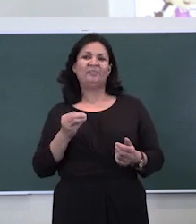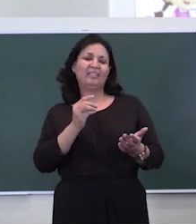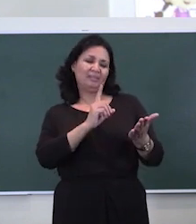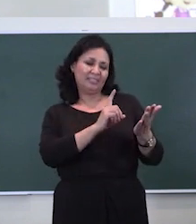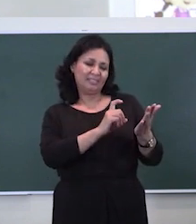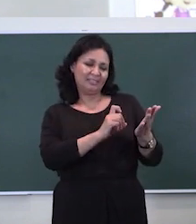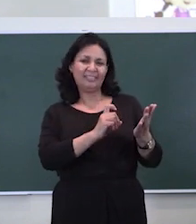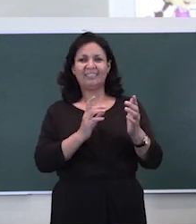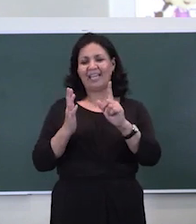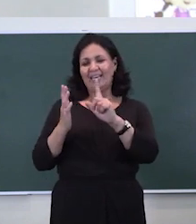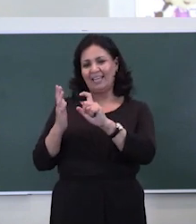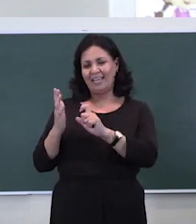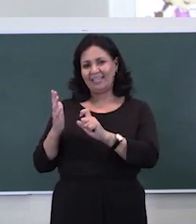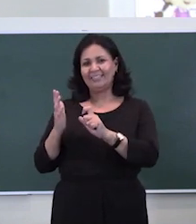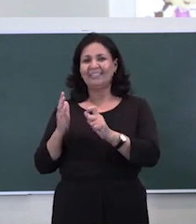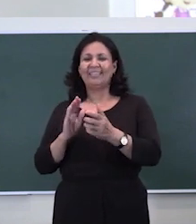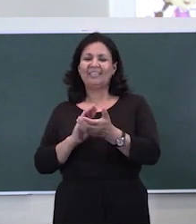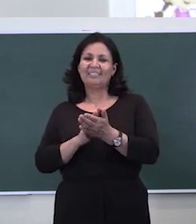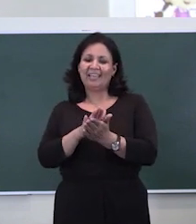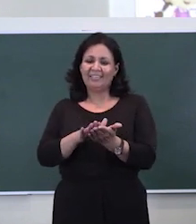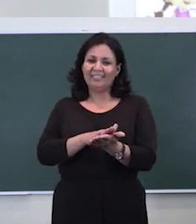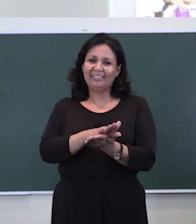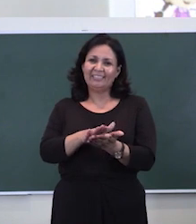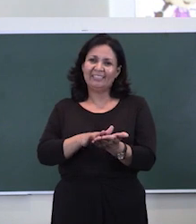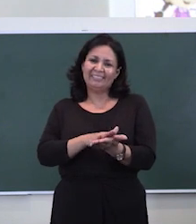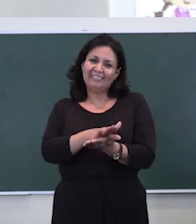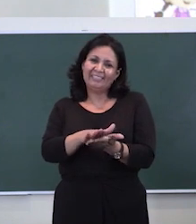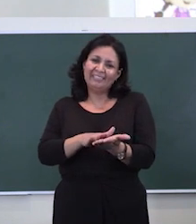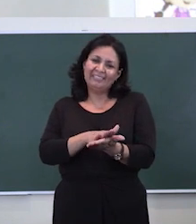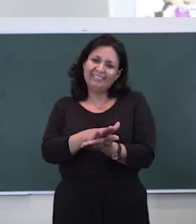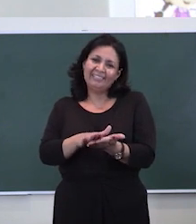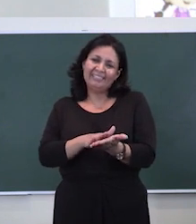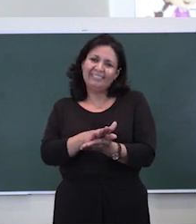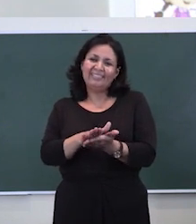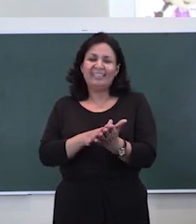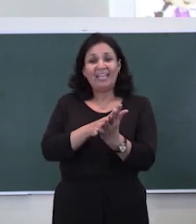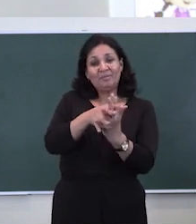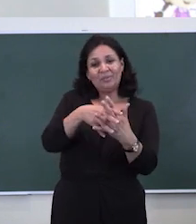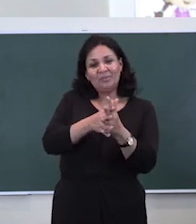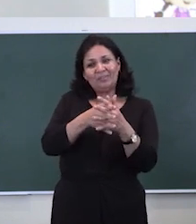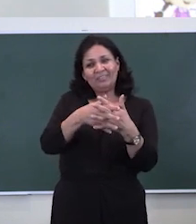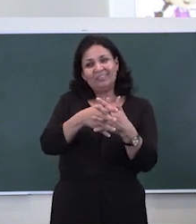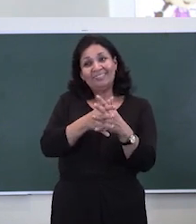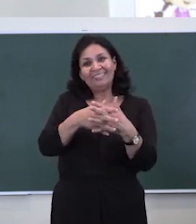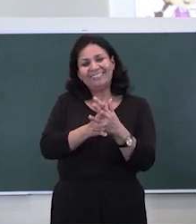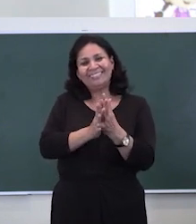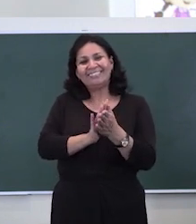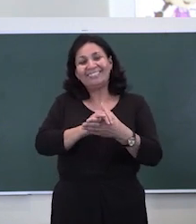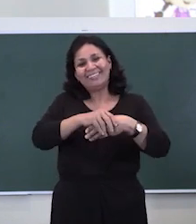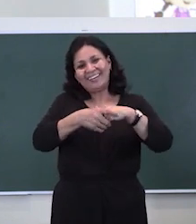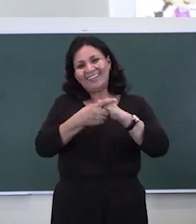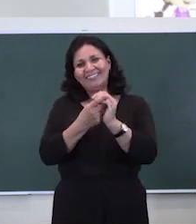little bit, yes. Inside. In between. Round and